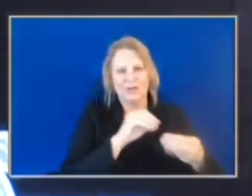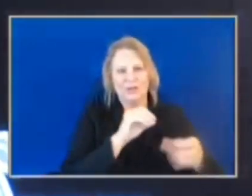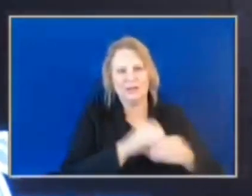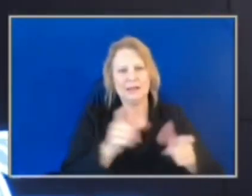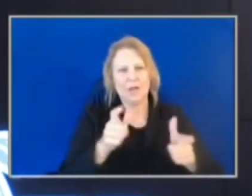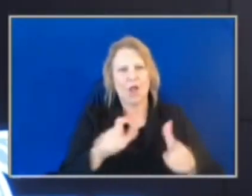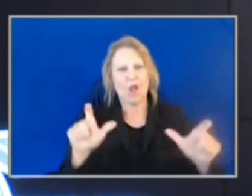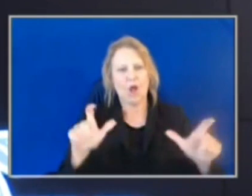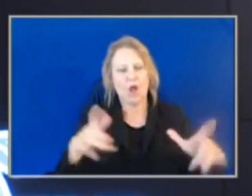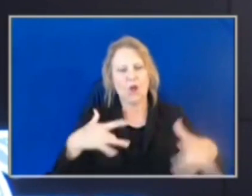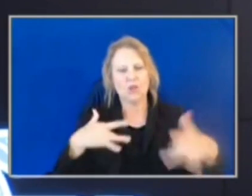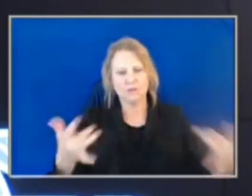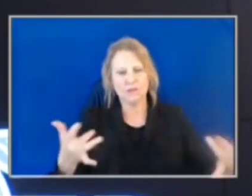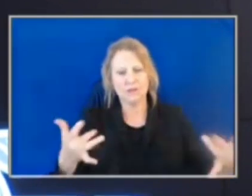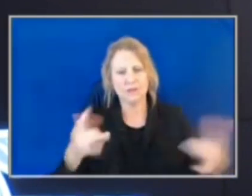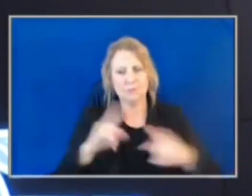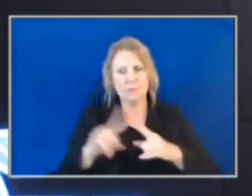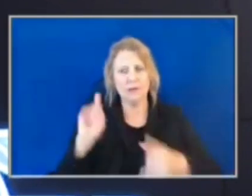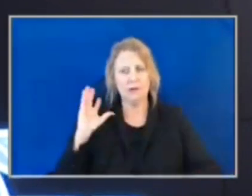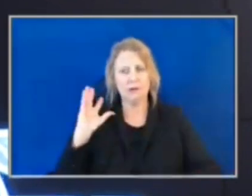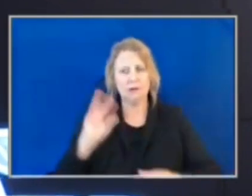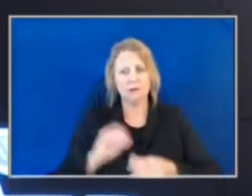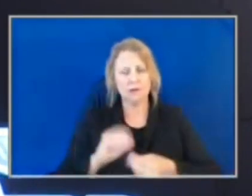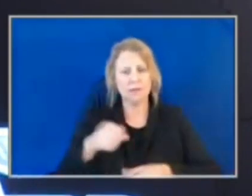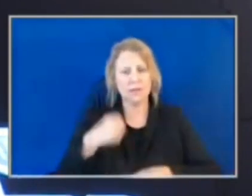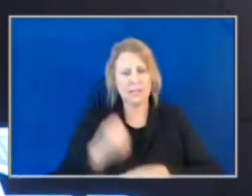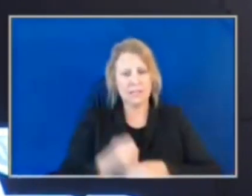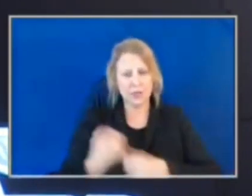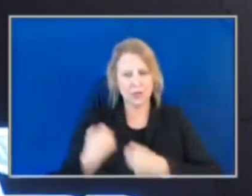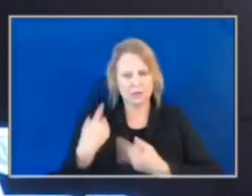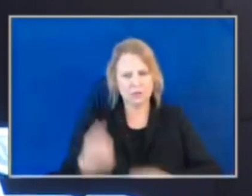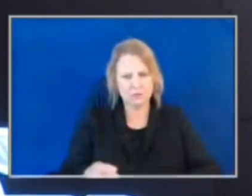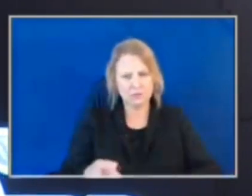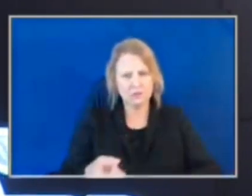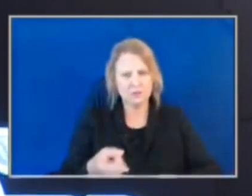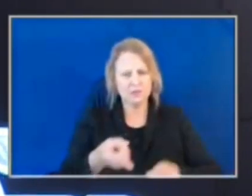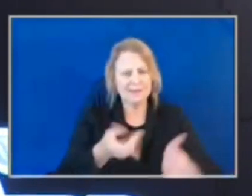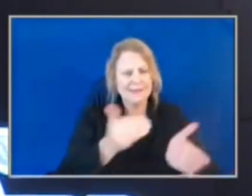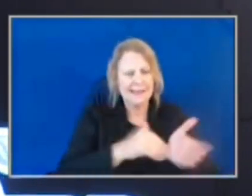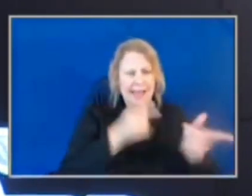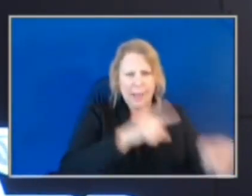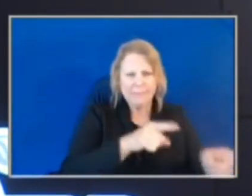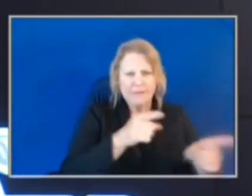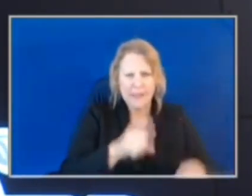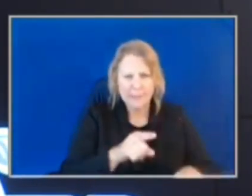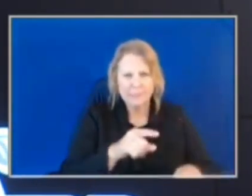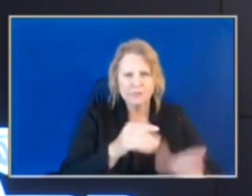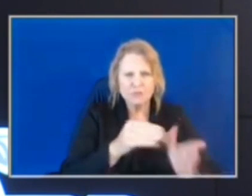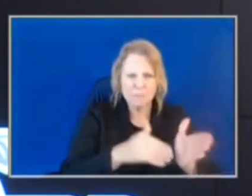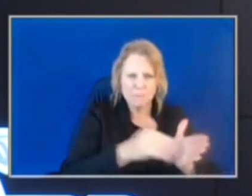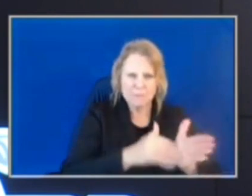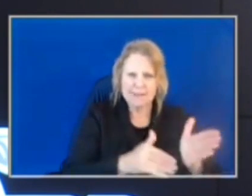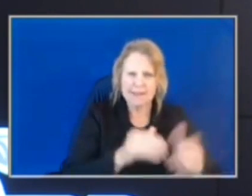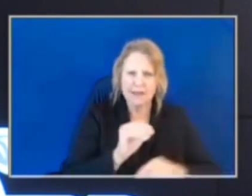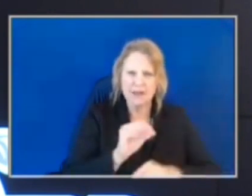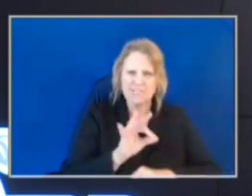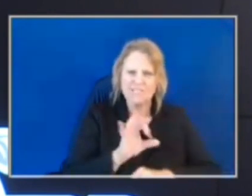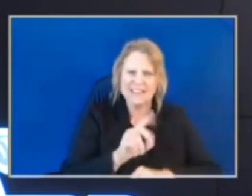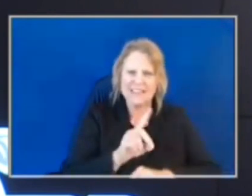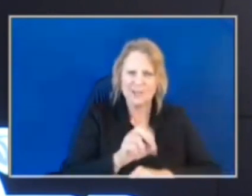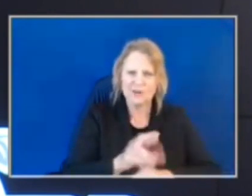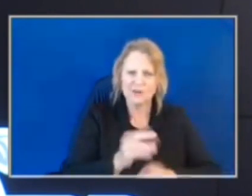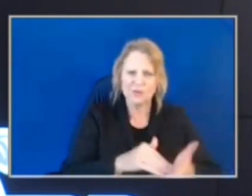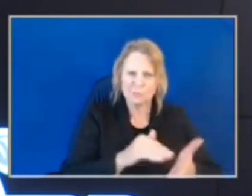But throughout the year, we have charged them when we get the repeat case of a juvenile. And we take into consideration, if the parent